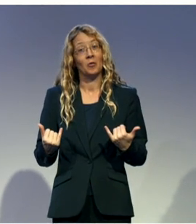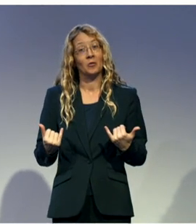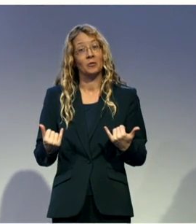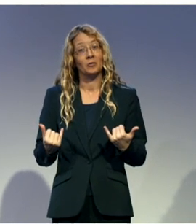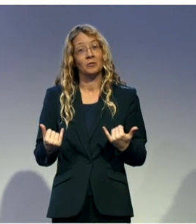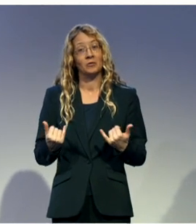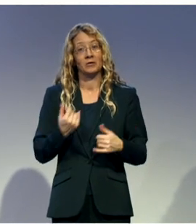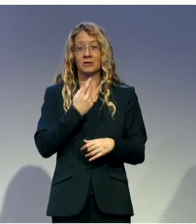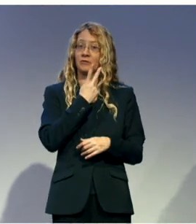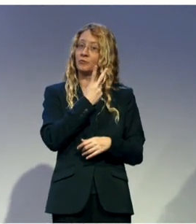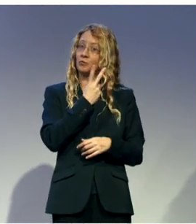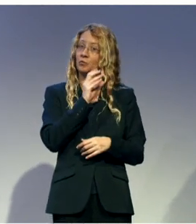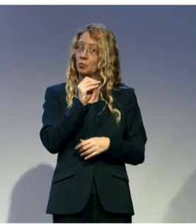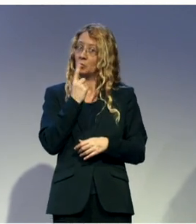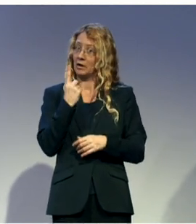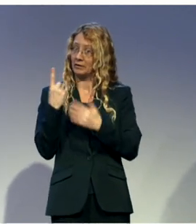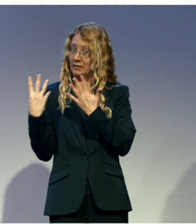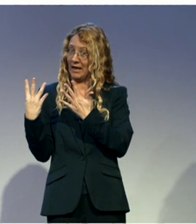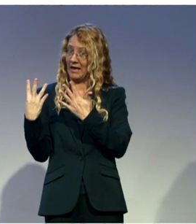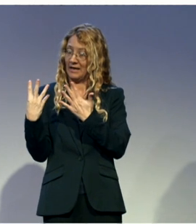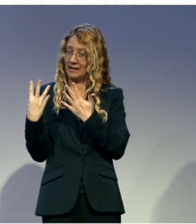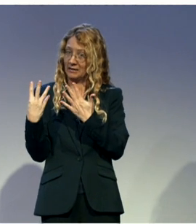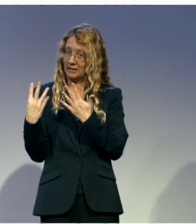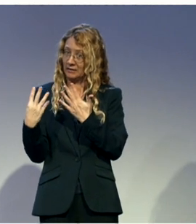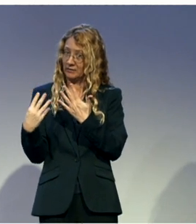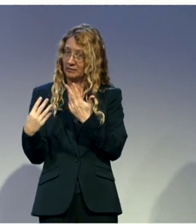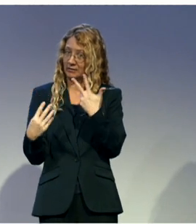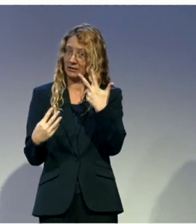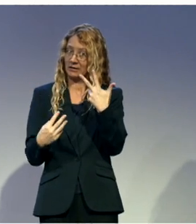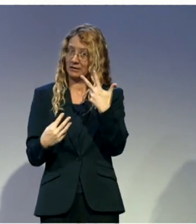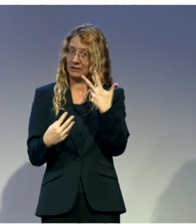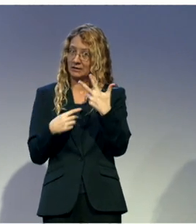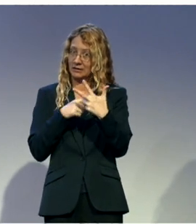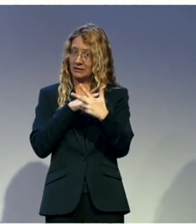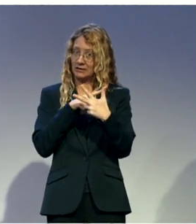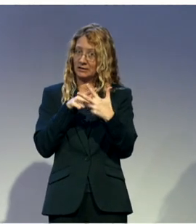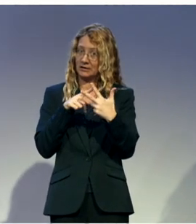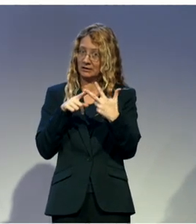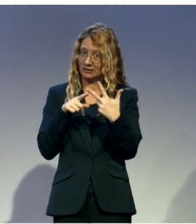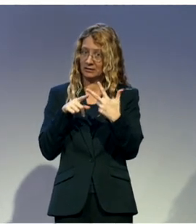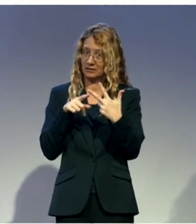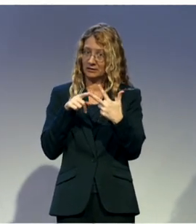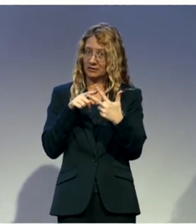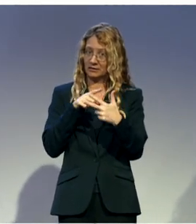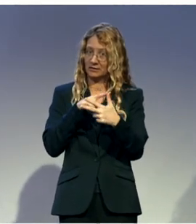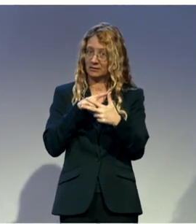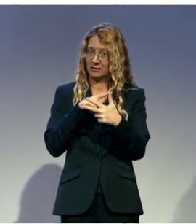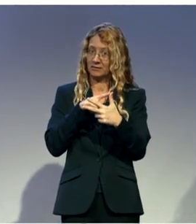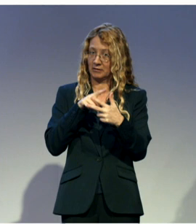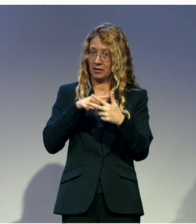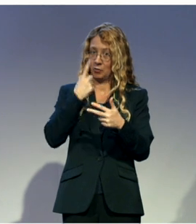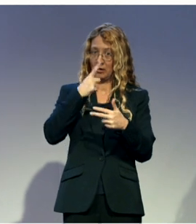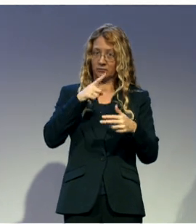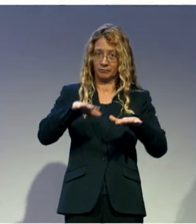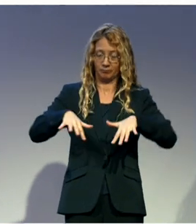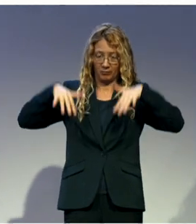those three, currently we have about 42 that are standing. And we have 19 contesting for MPs,